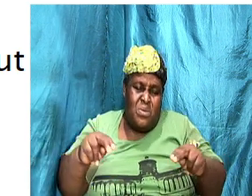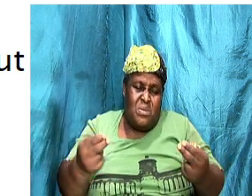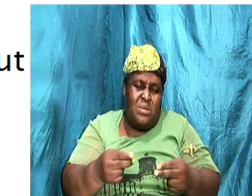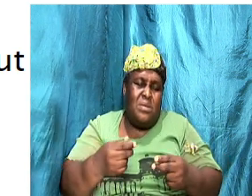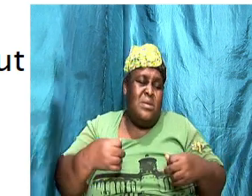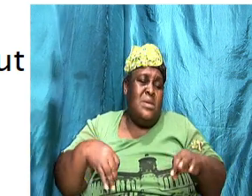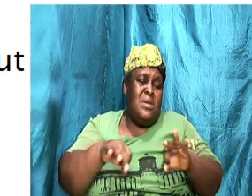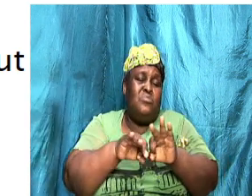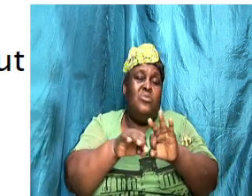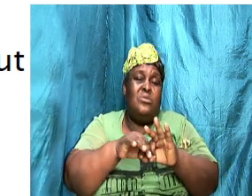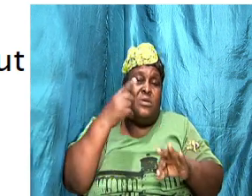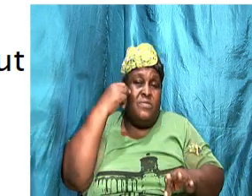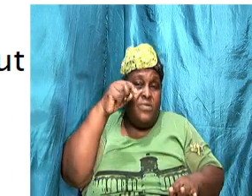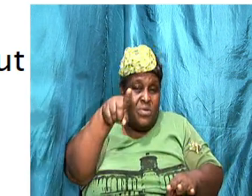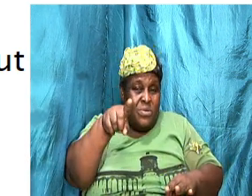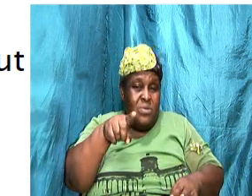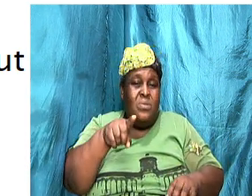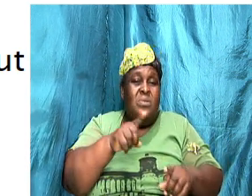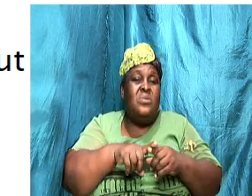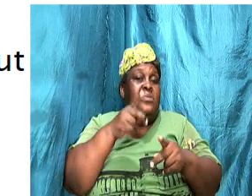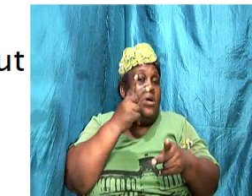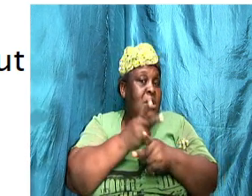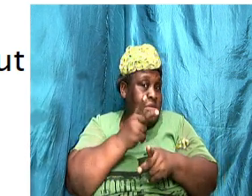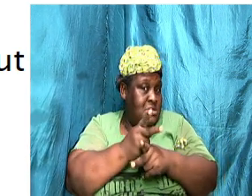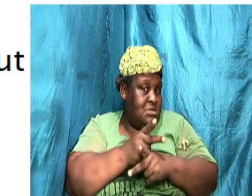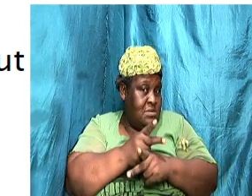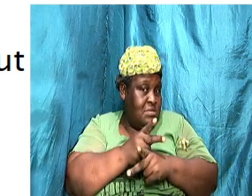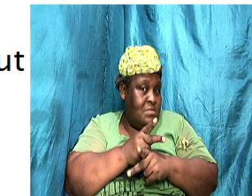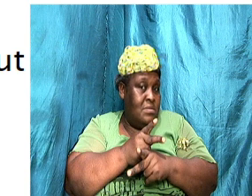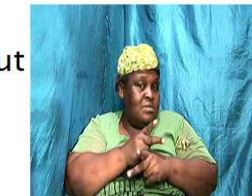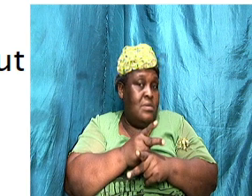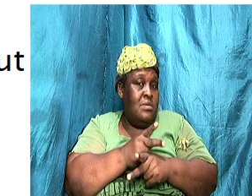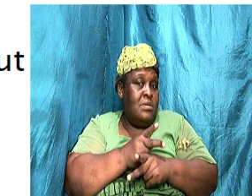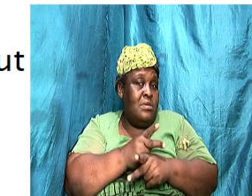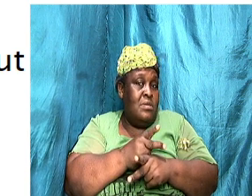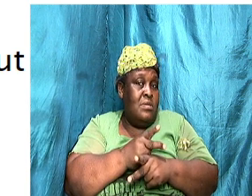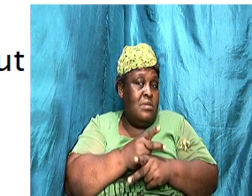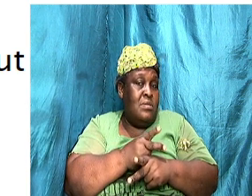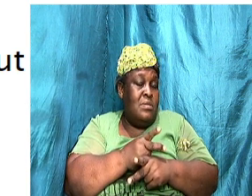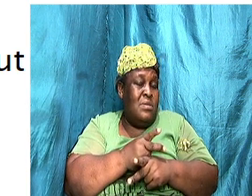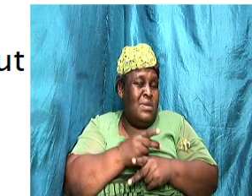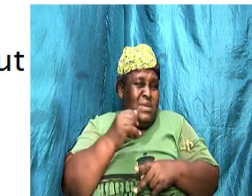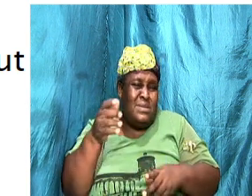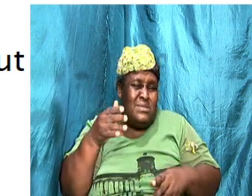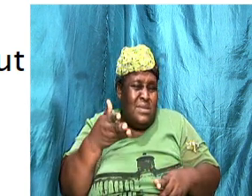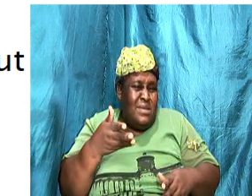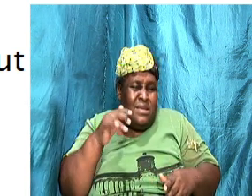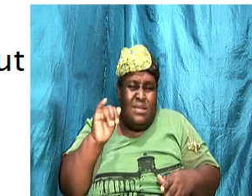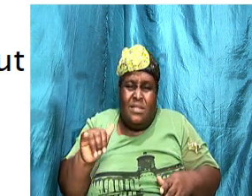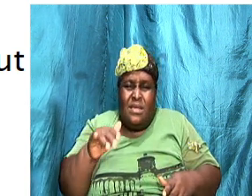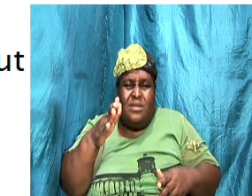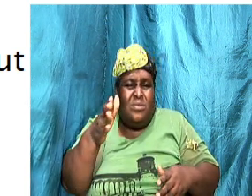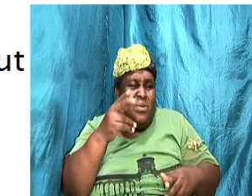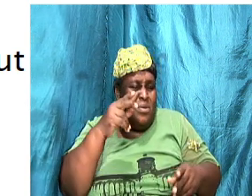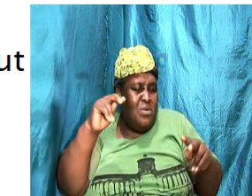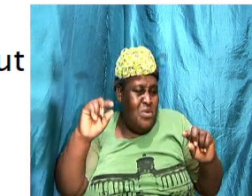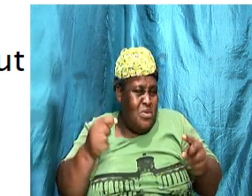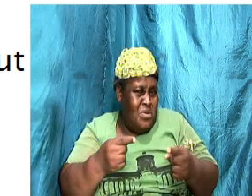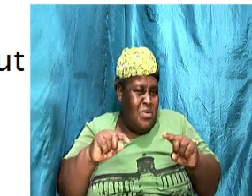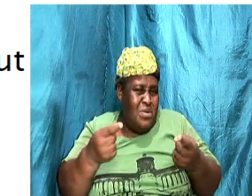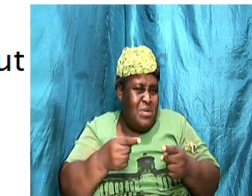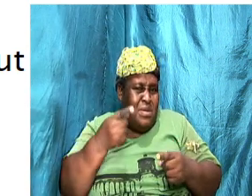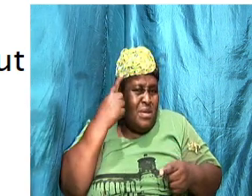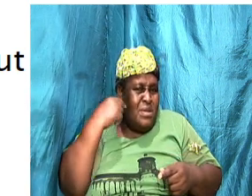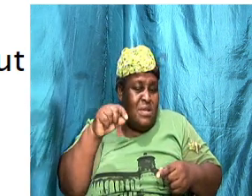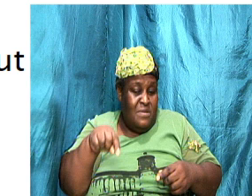important for you to have the feedback is it that you are saying you are hurt because of this thing that I'm doing